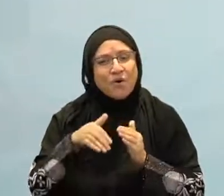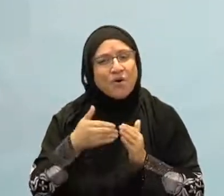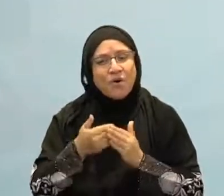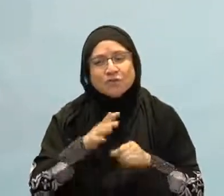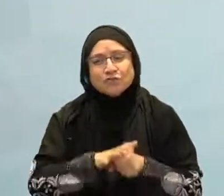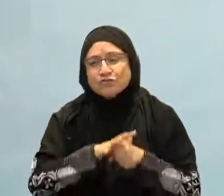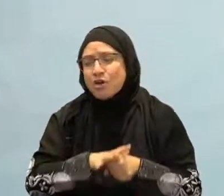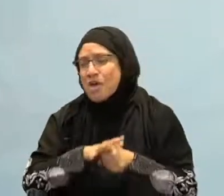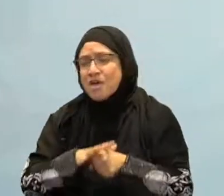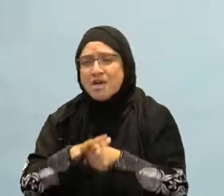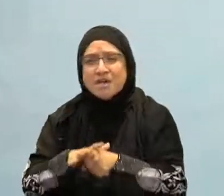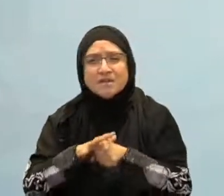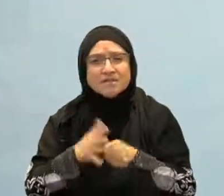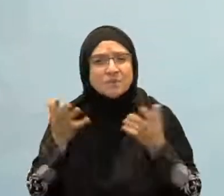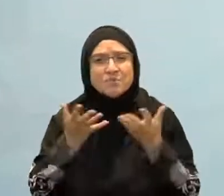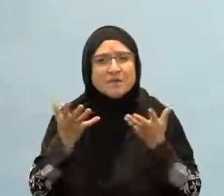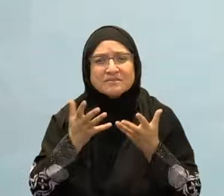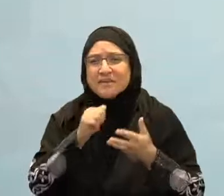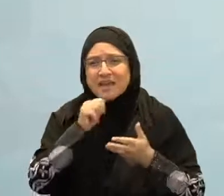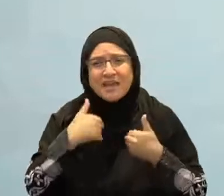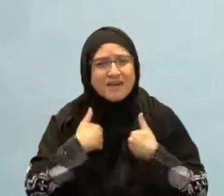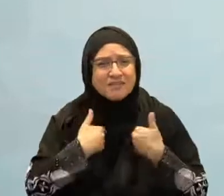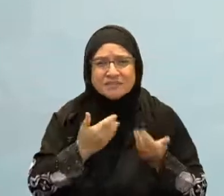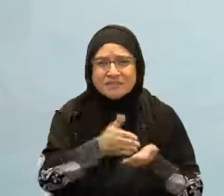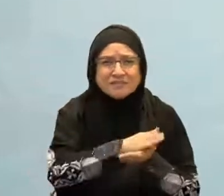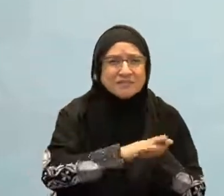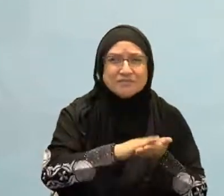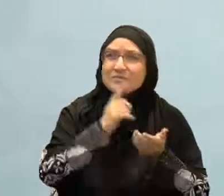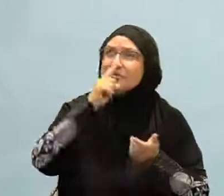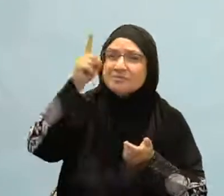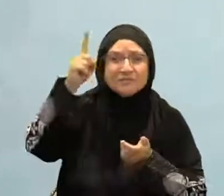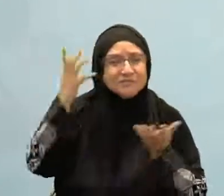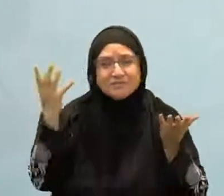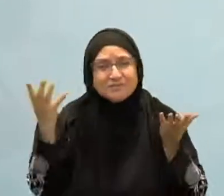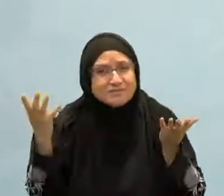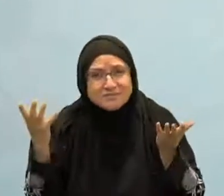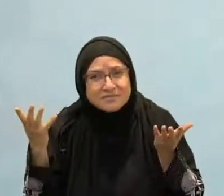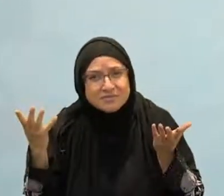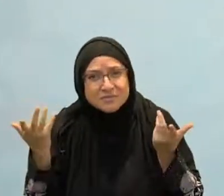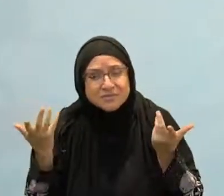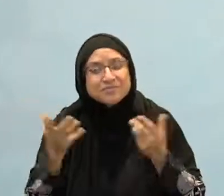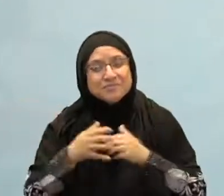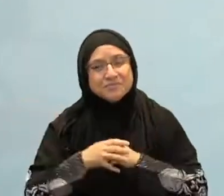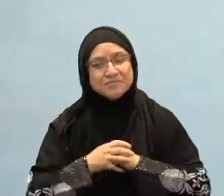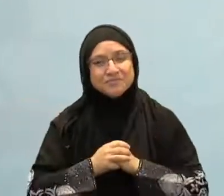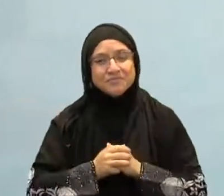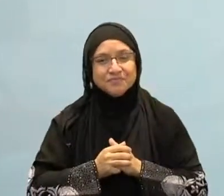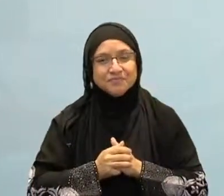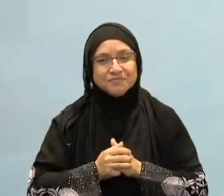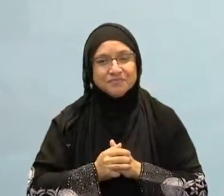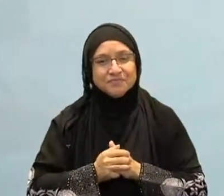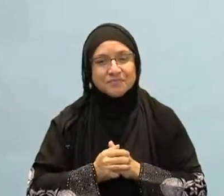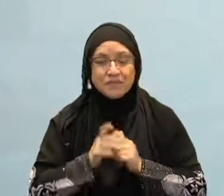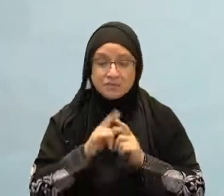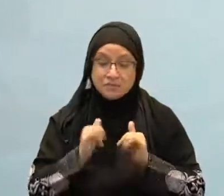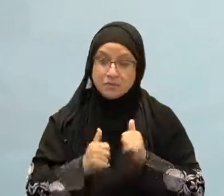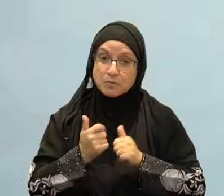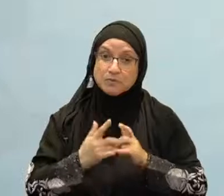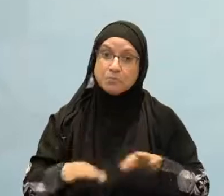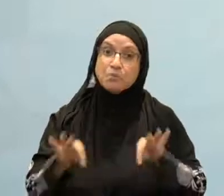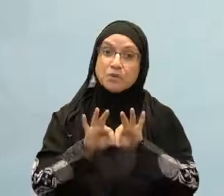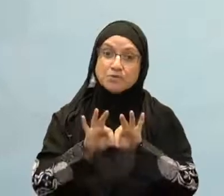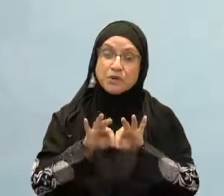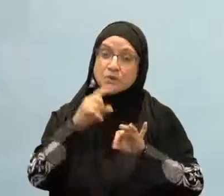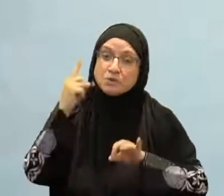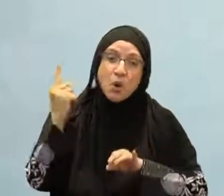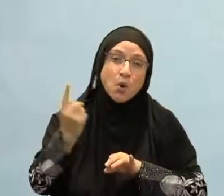And that's why that idea is always at the forefront of any discussion on tahajjud, any discussion on the night prayer from the